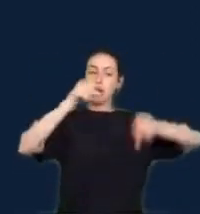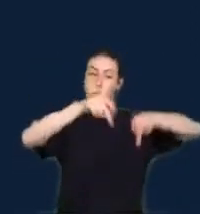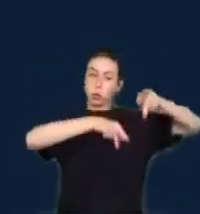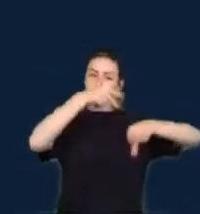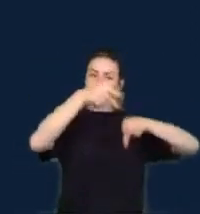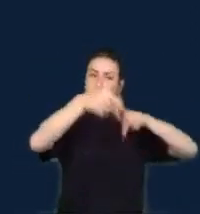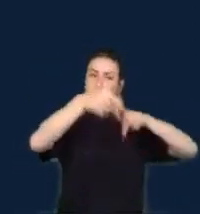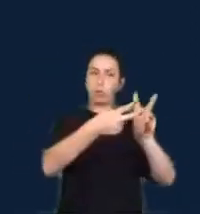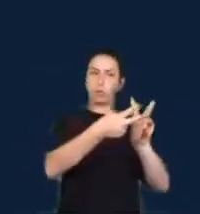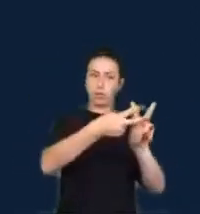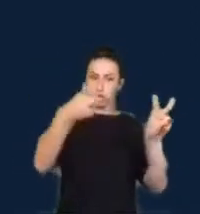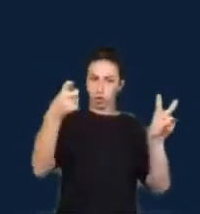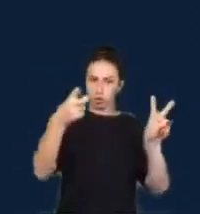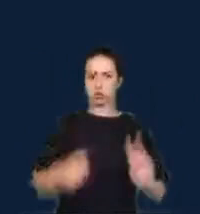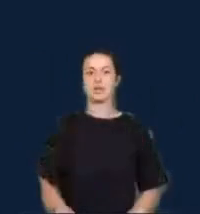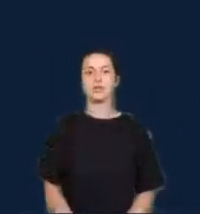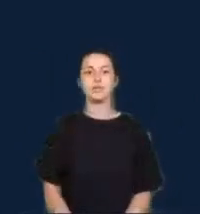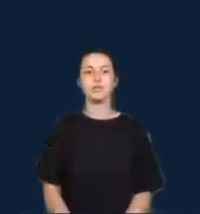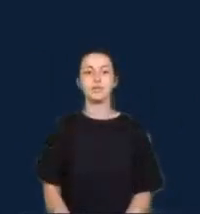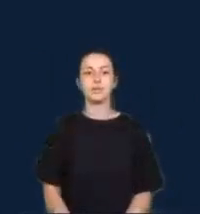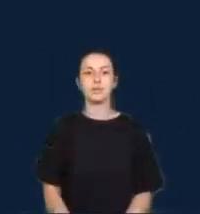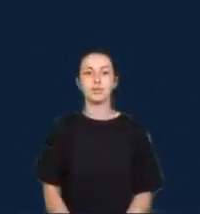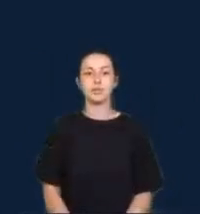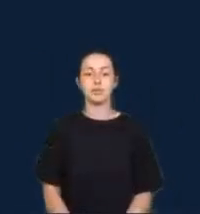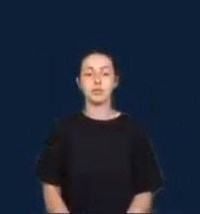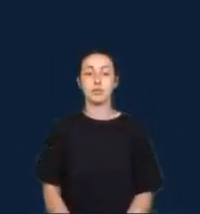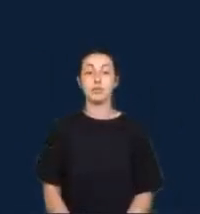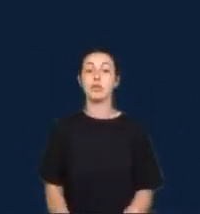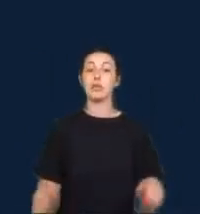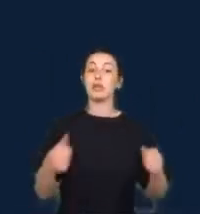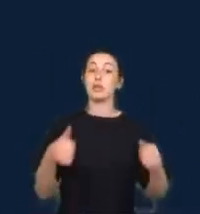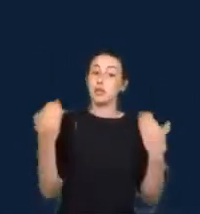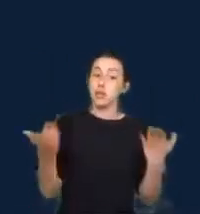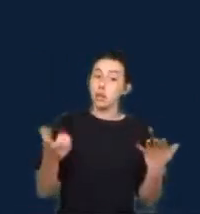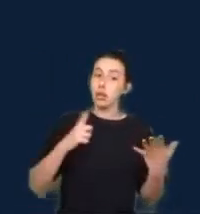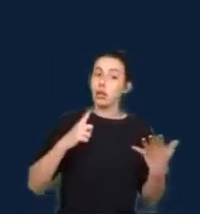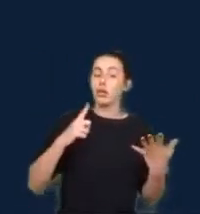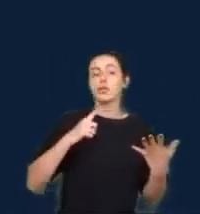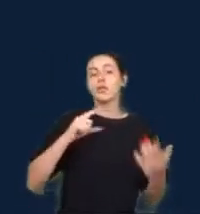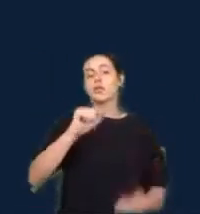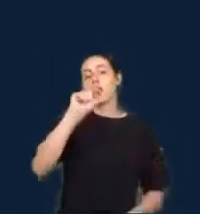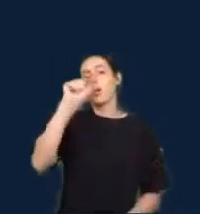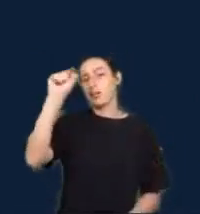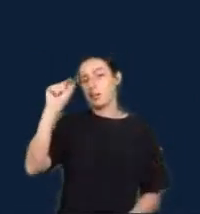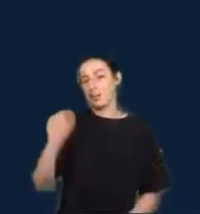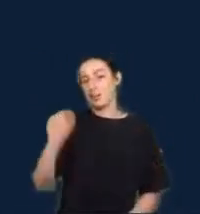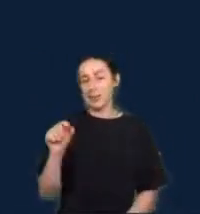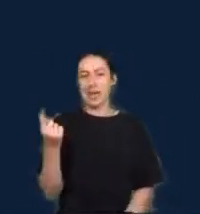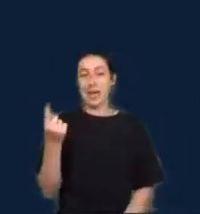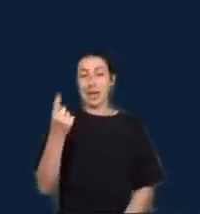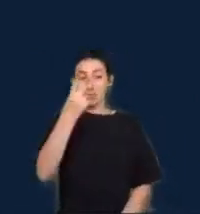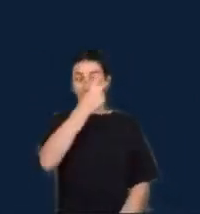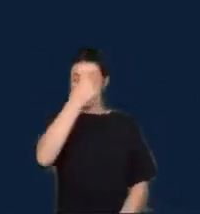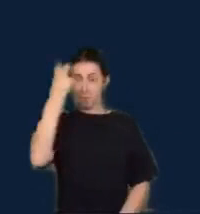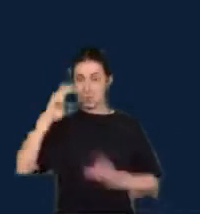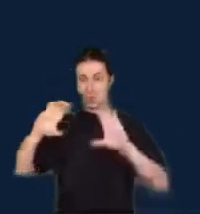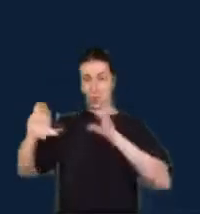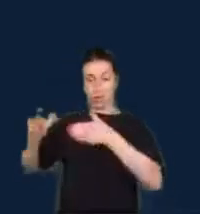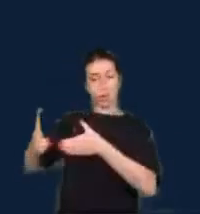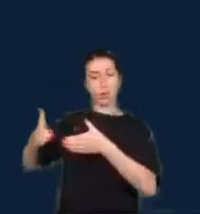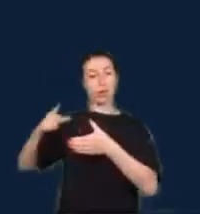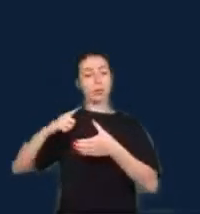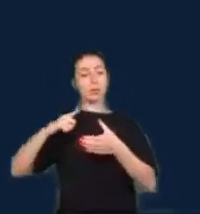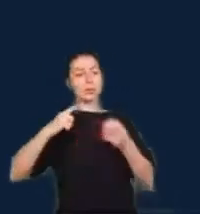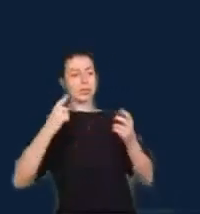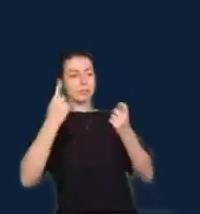So there are networks that are concerned with the rights of indigenous peoples to own control and access data